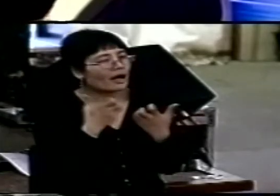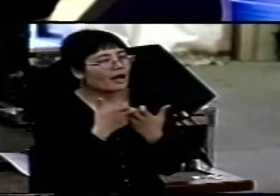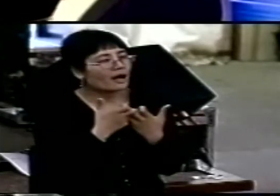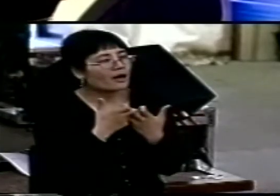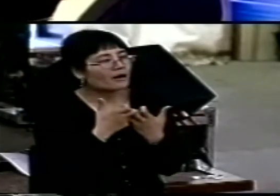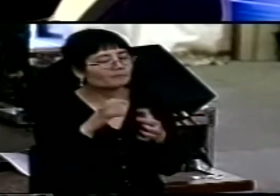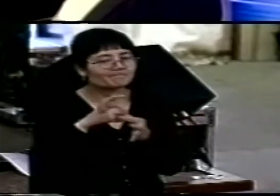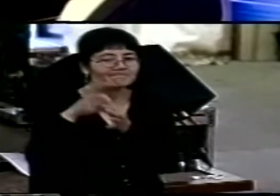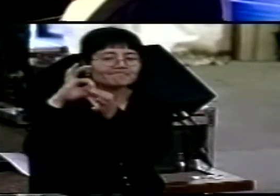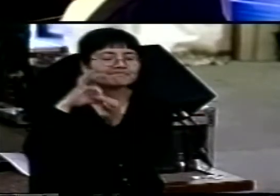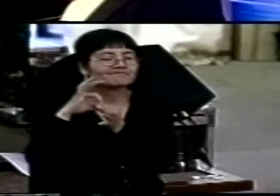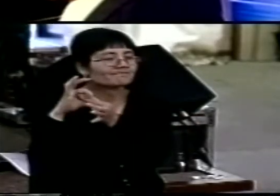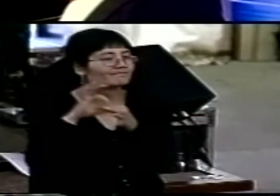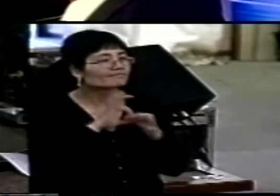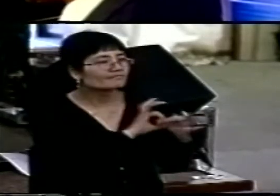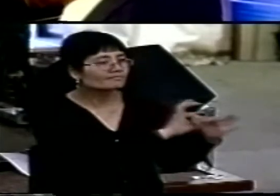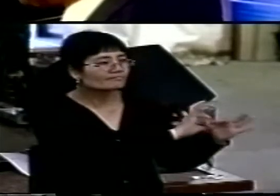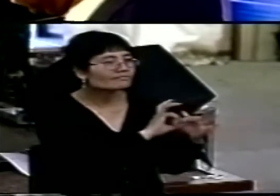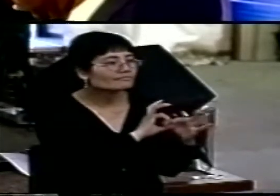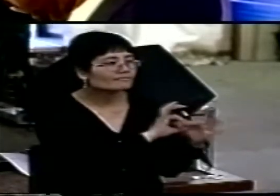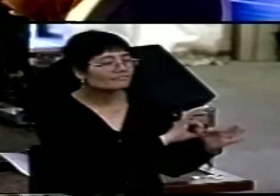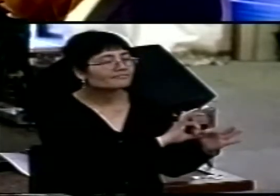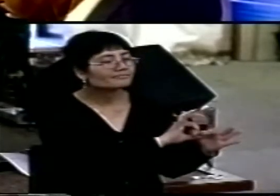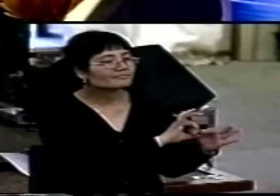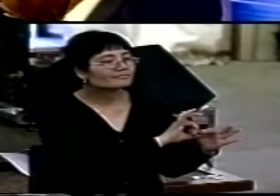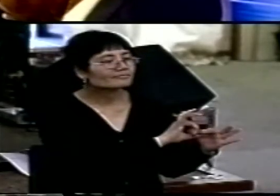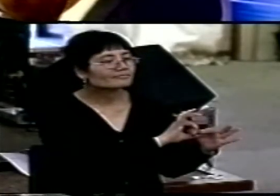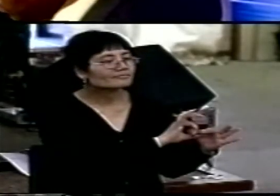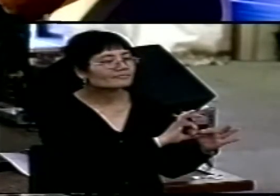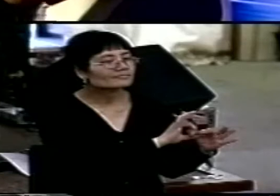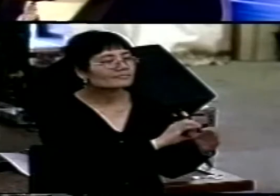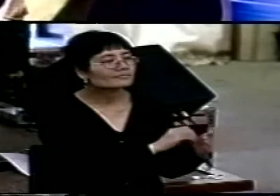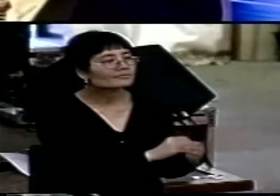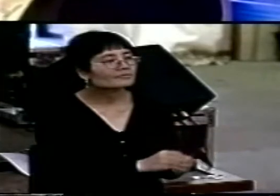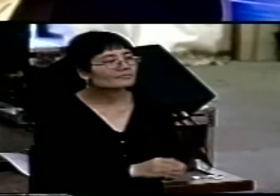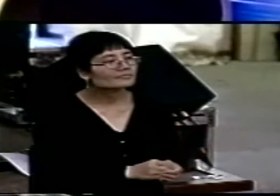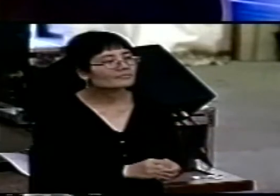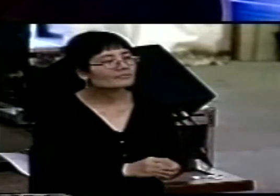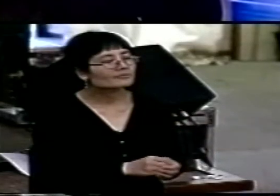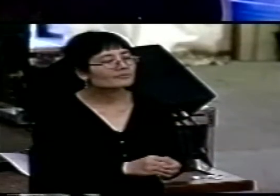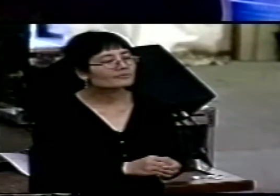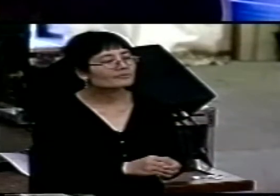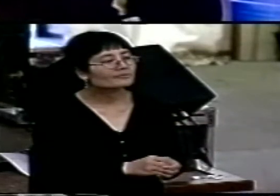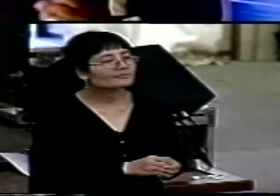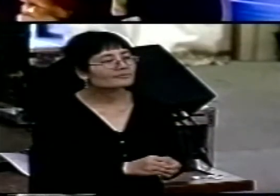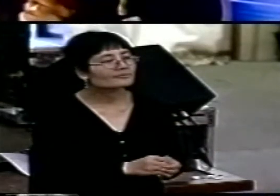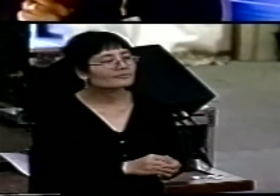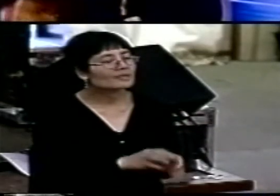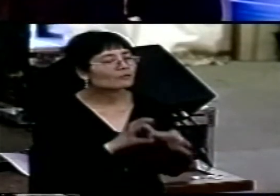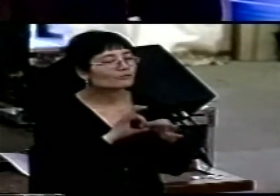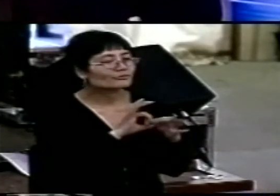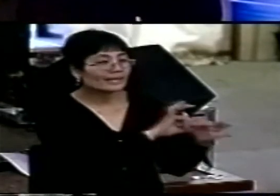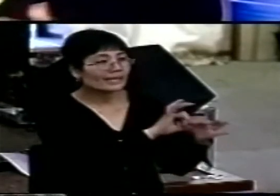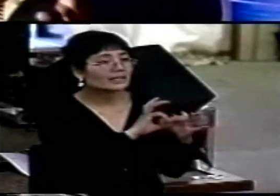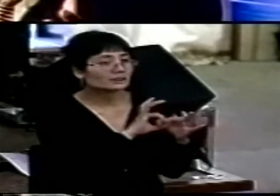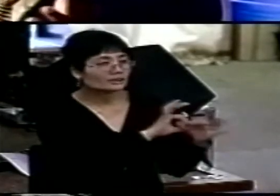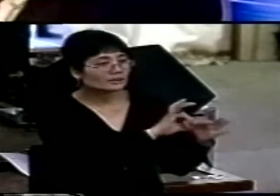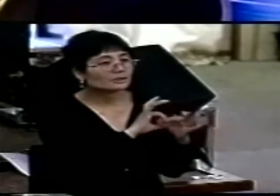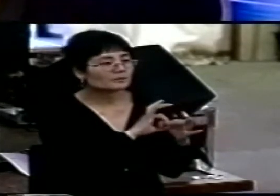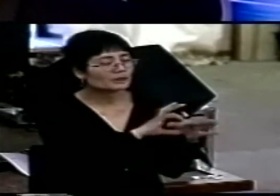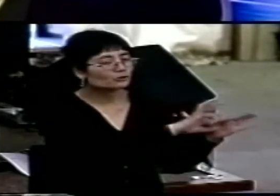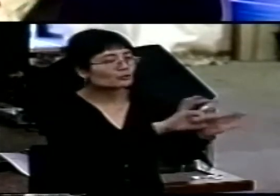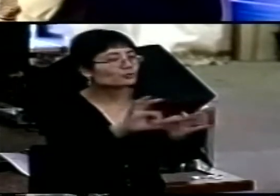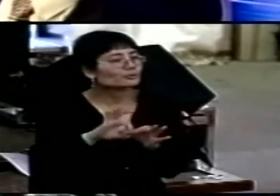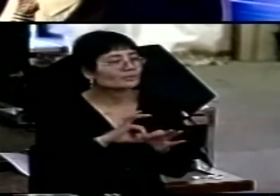as people who are Bible believers? Surely we're just into relationships in unity.